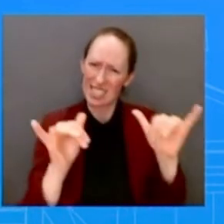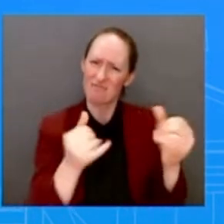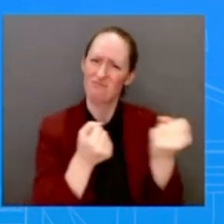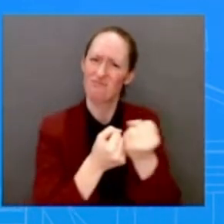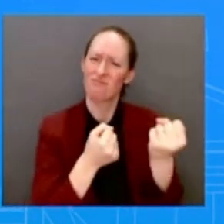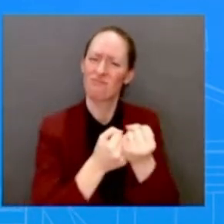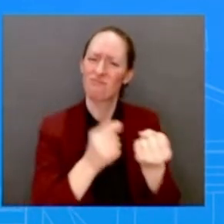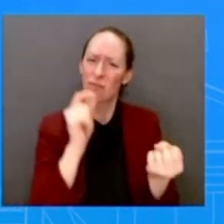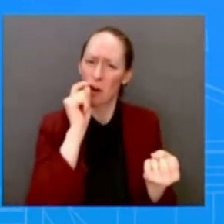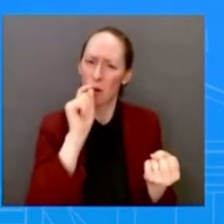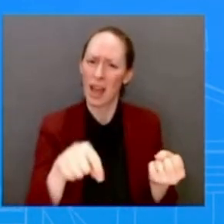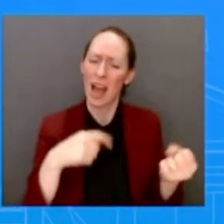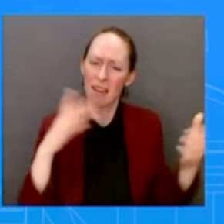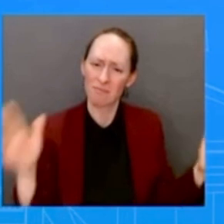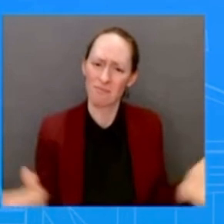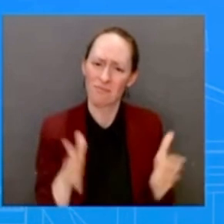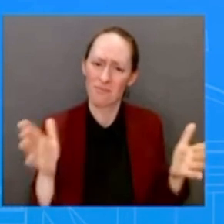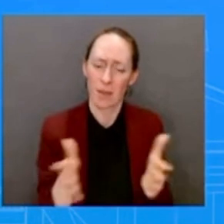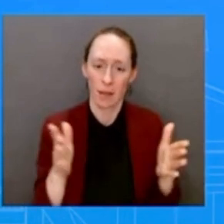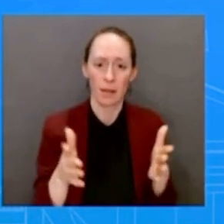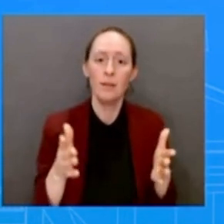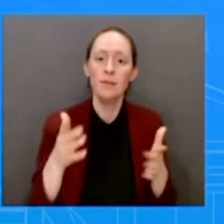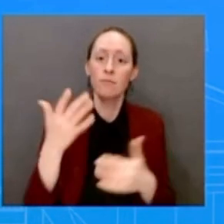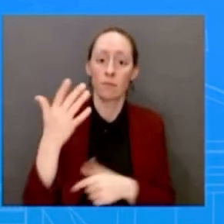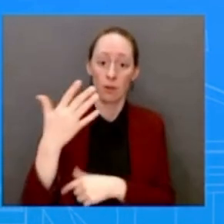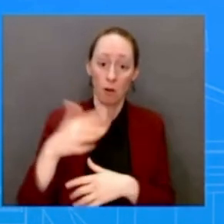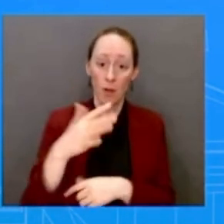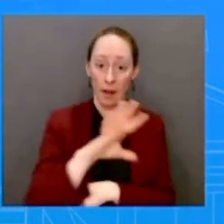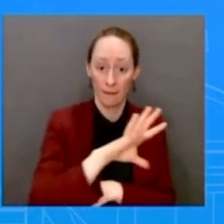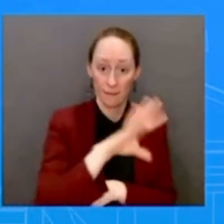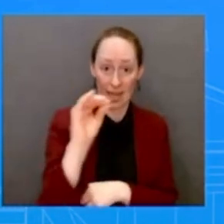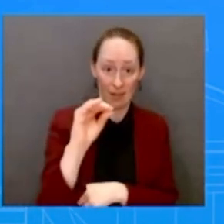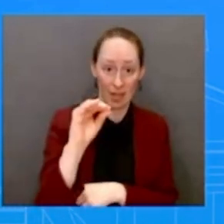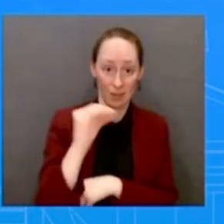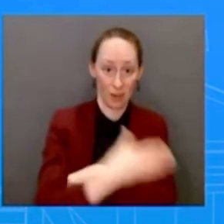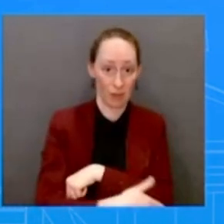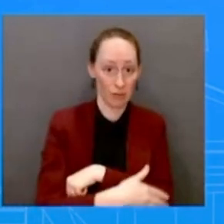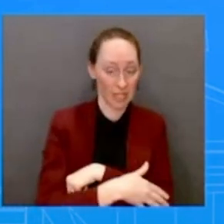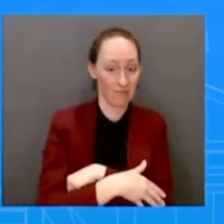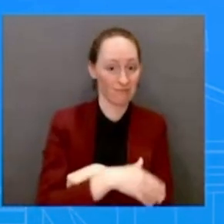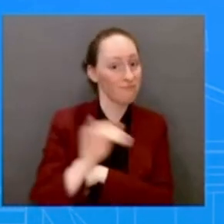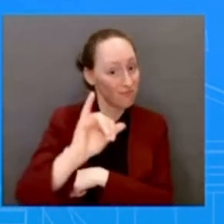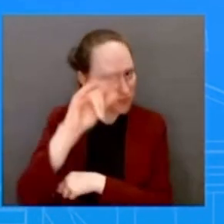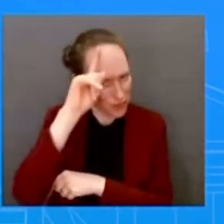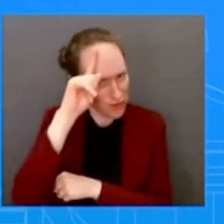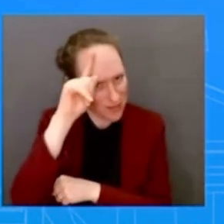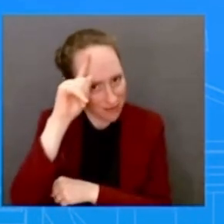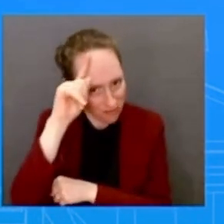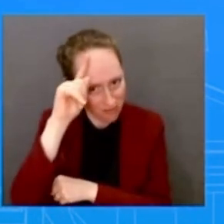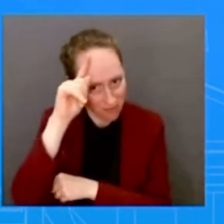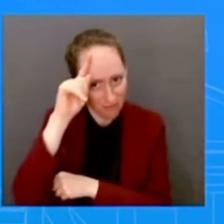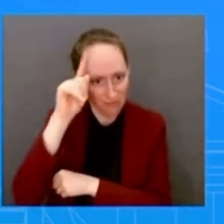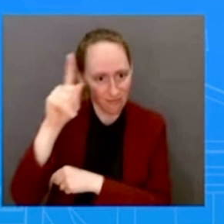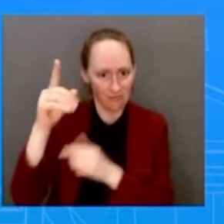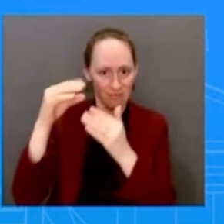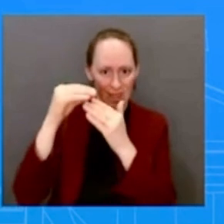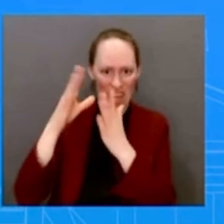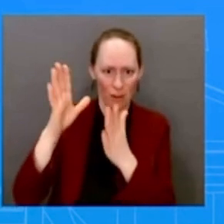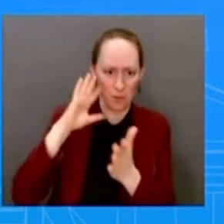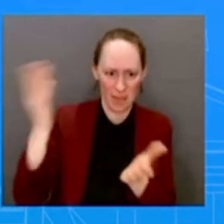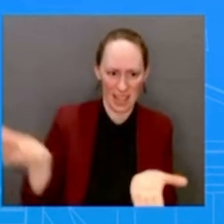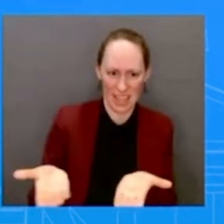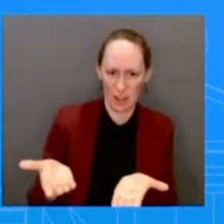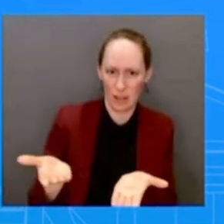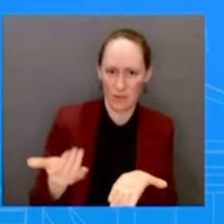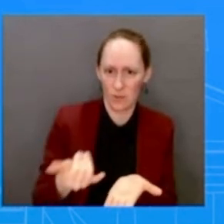As you all know, Germany's chancellor will be here at the White House momentarily, and that